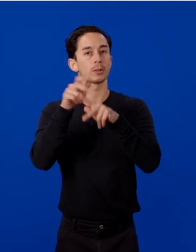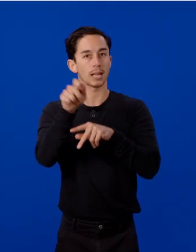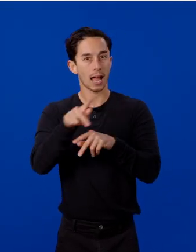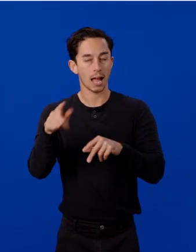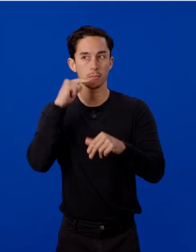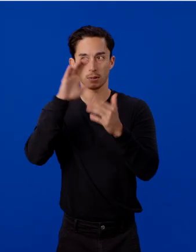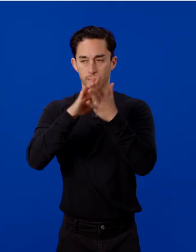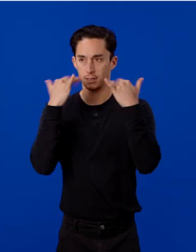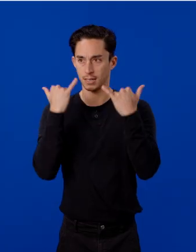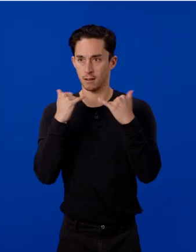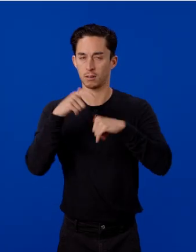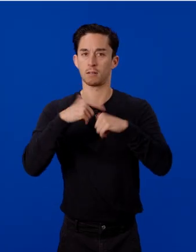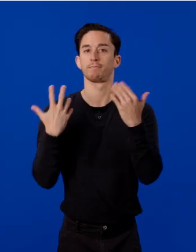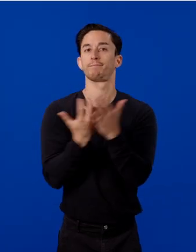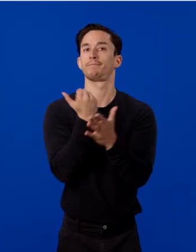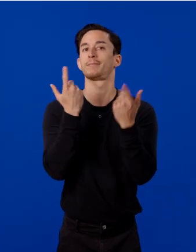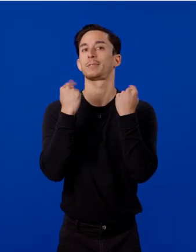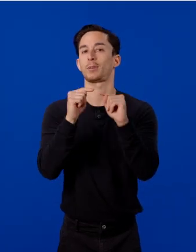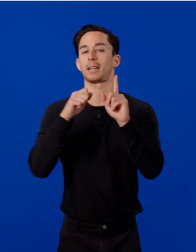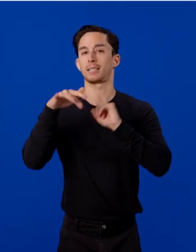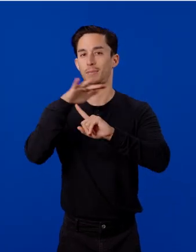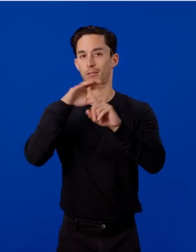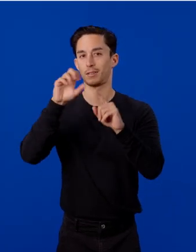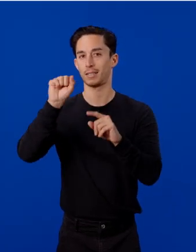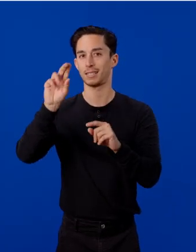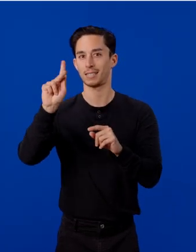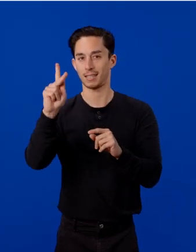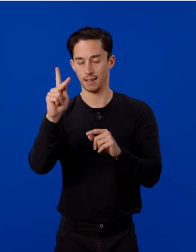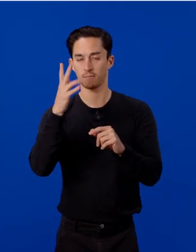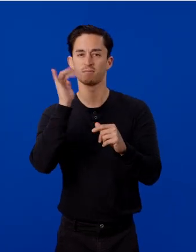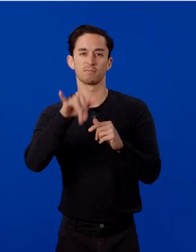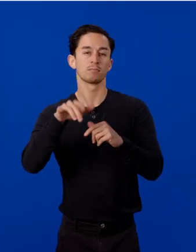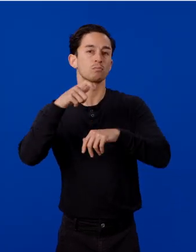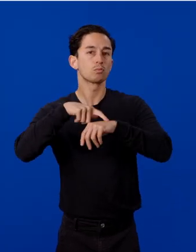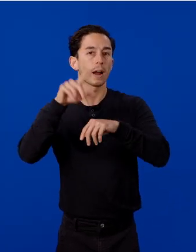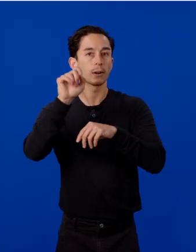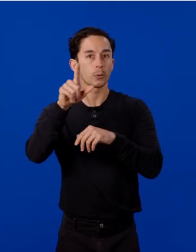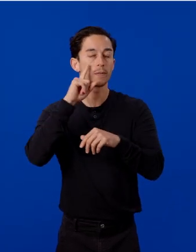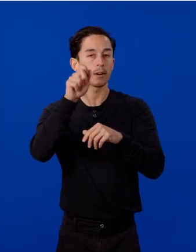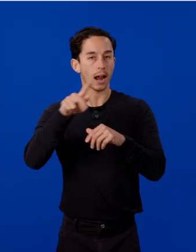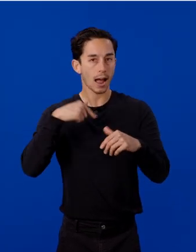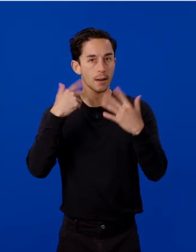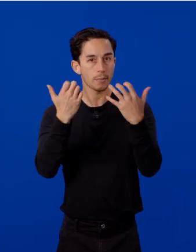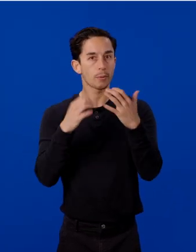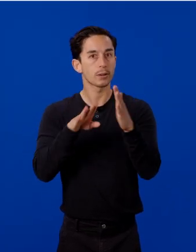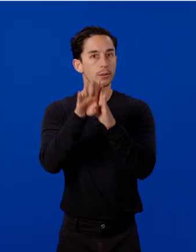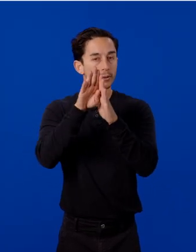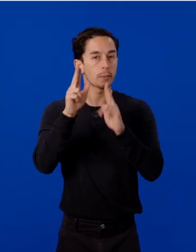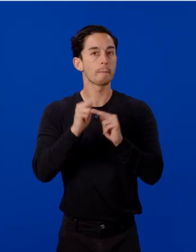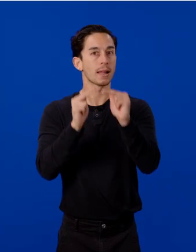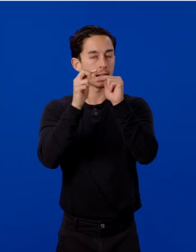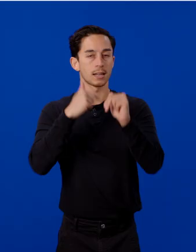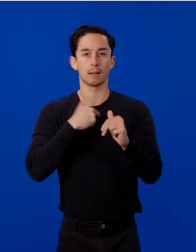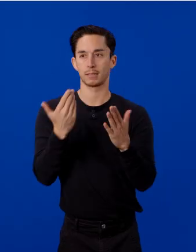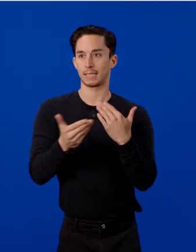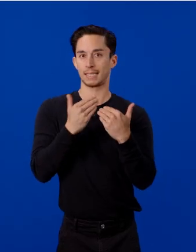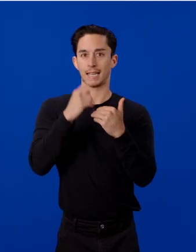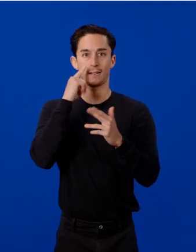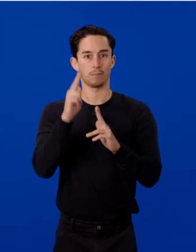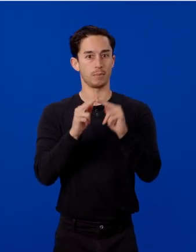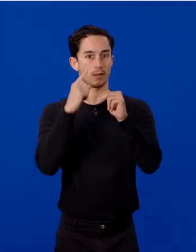time to try Special SDK. It's the right tools for the apps I want to build, and it made me excited to build for Quest again.